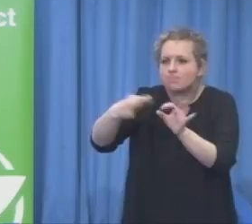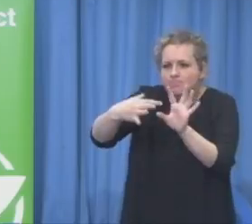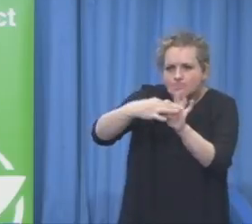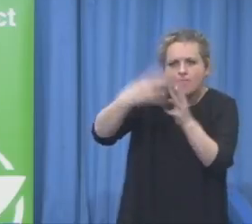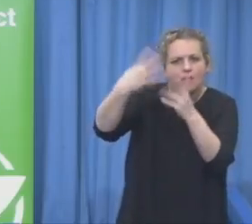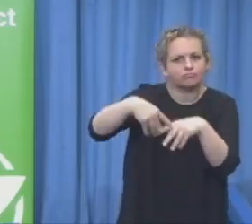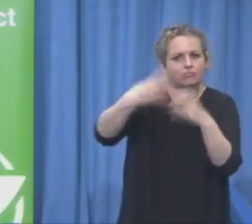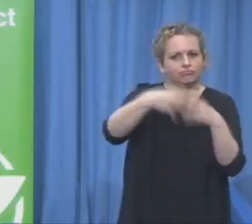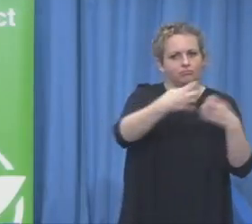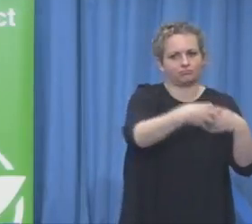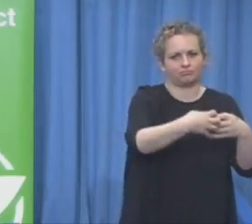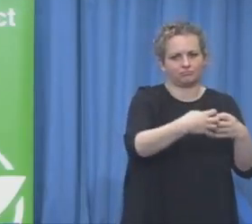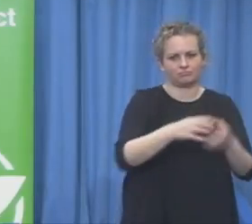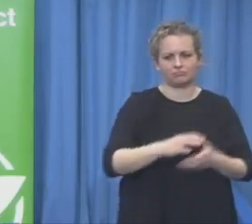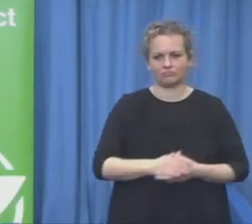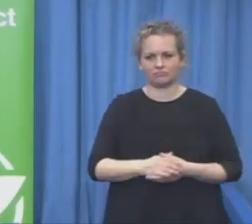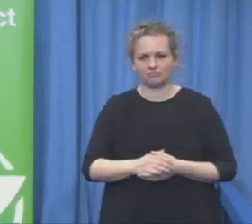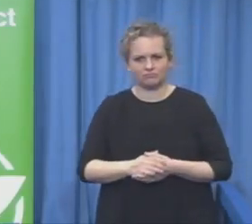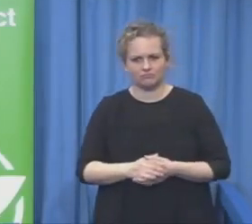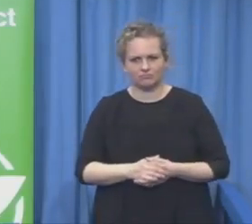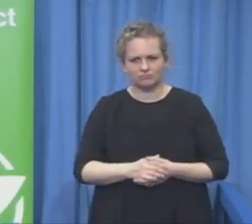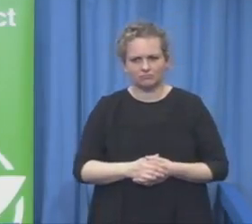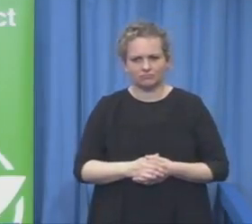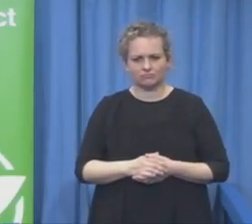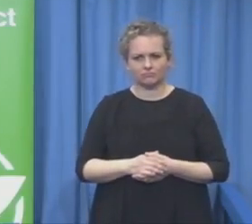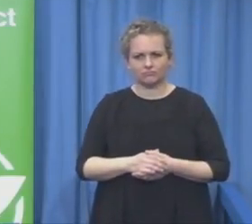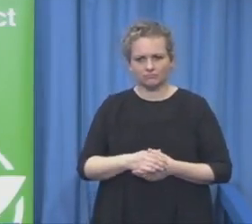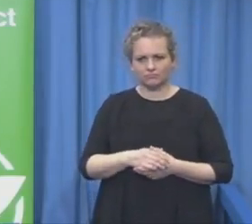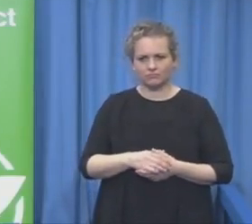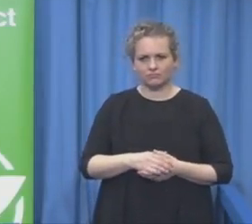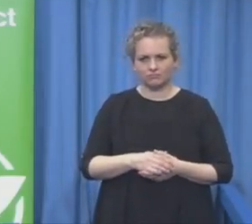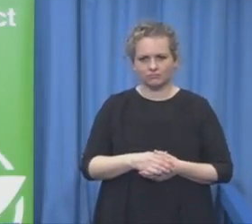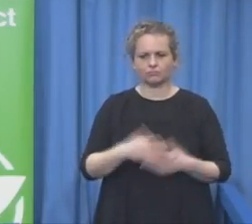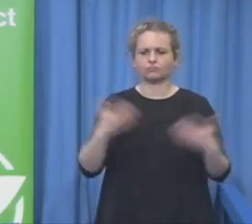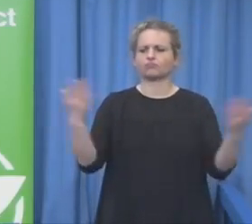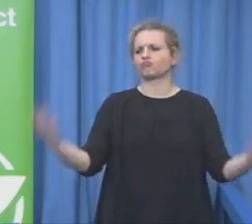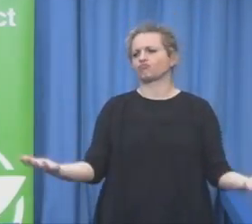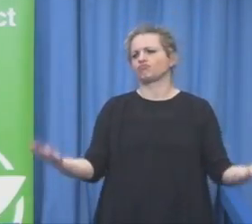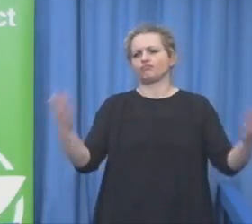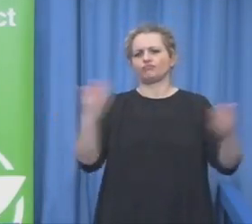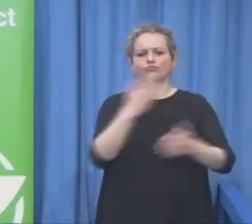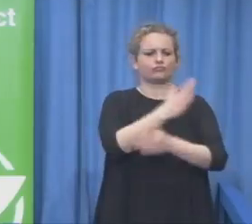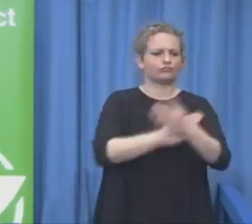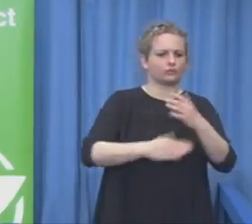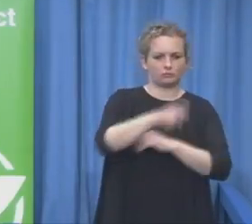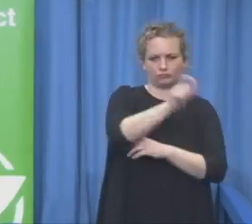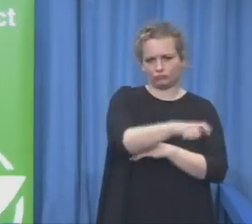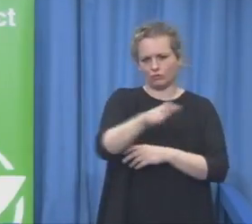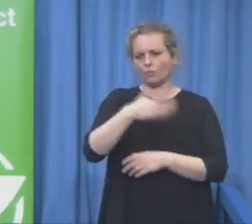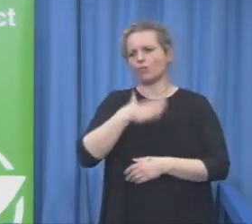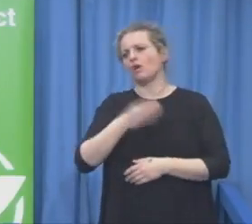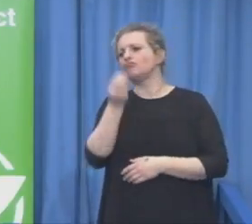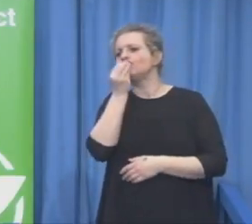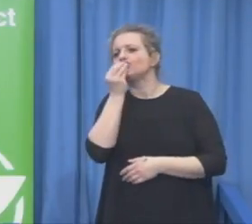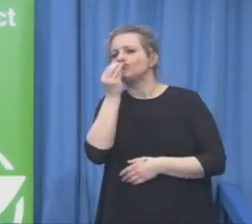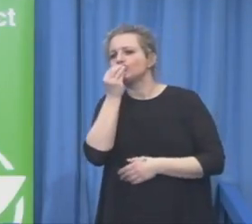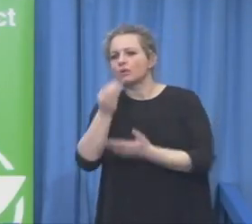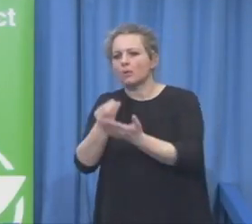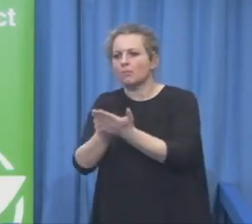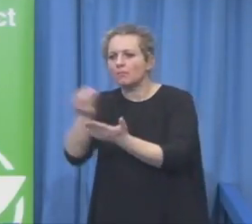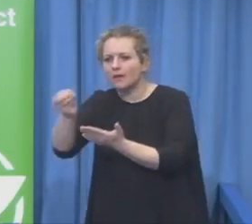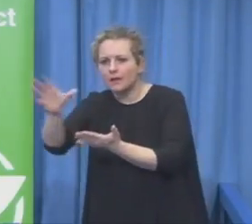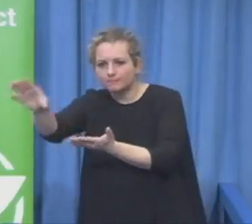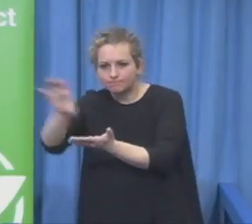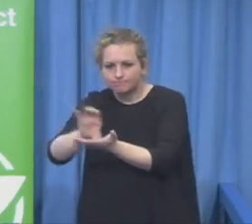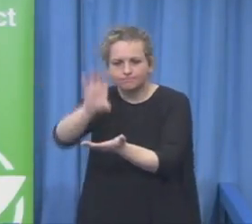likes the sandwich with ham and cheese, and the other one is used to eat only vegetarian, and the next one would like